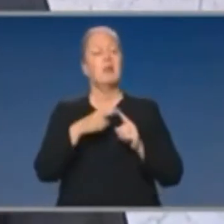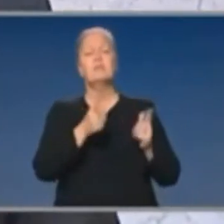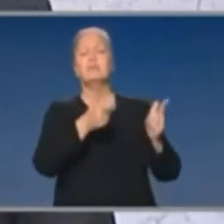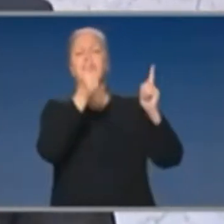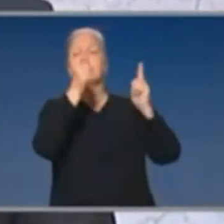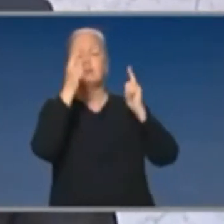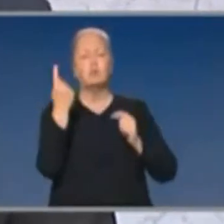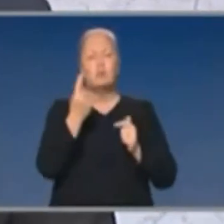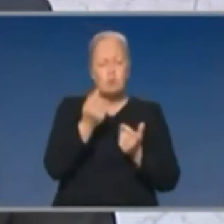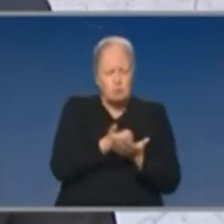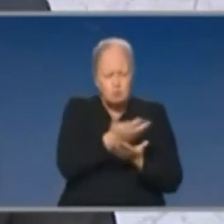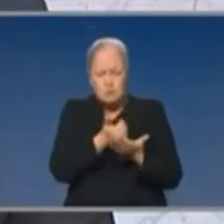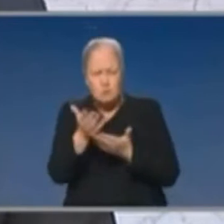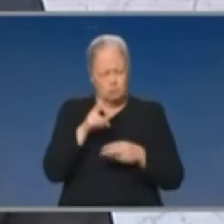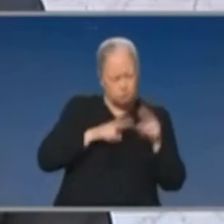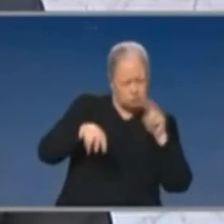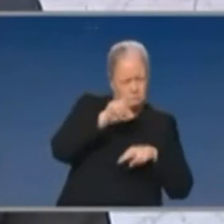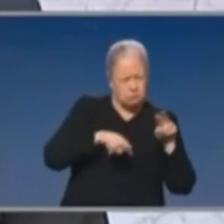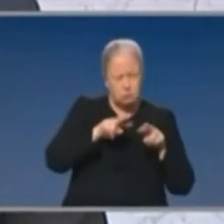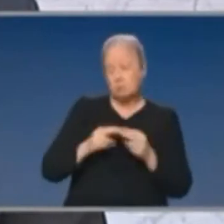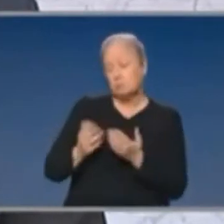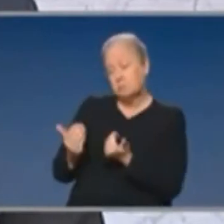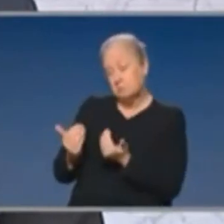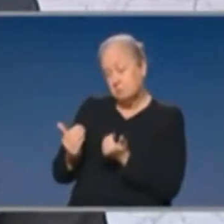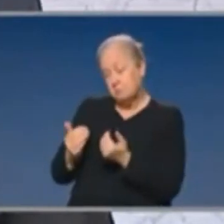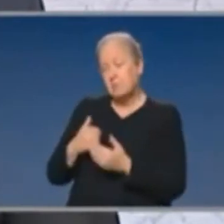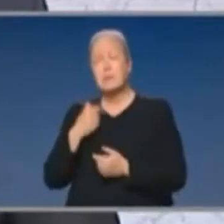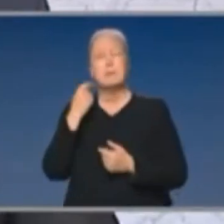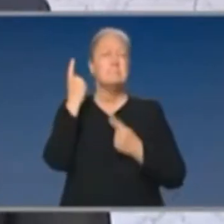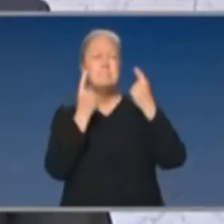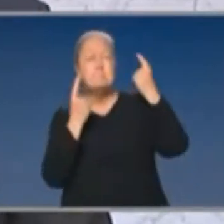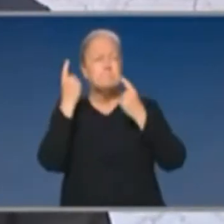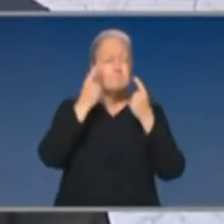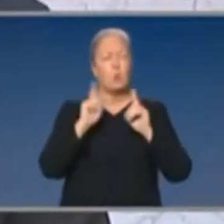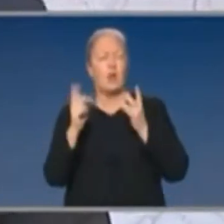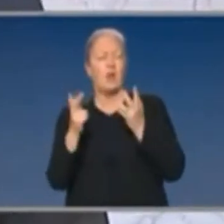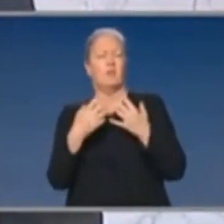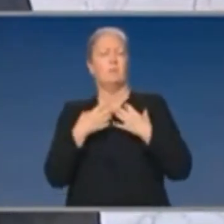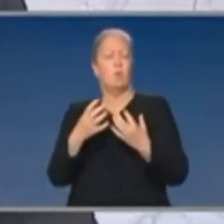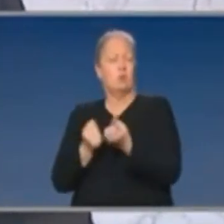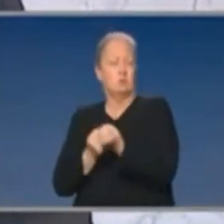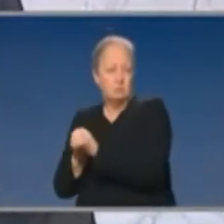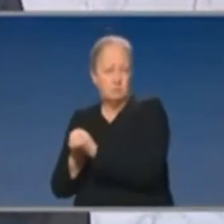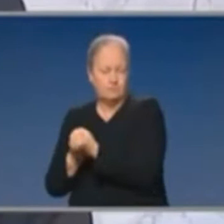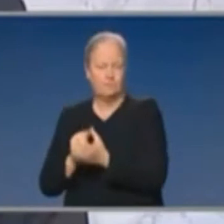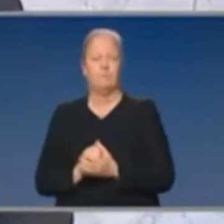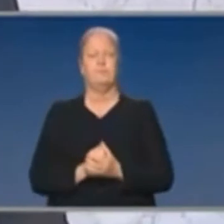the Expenditure Review Committee, what further measures may be required. But let me finish on this.